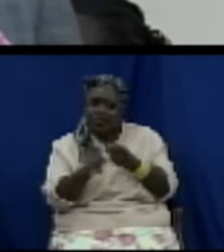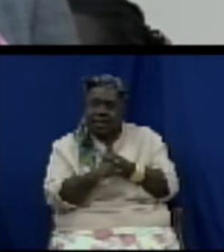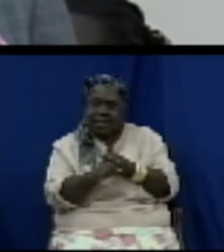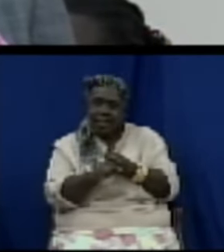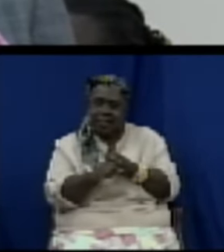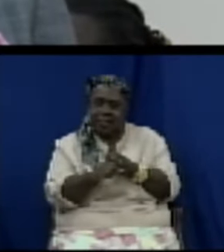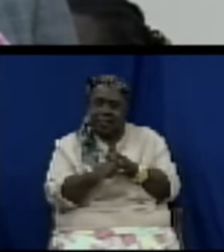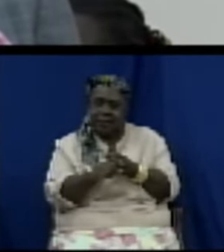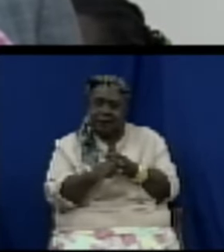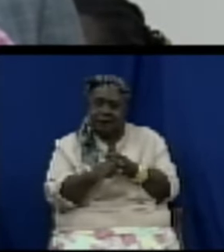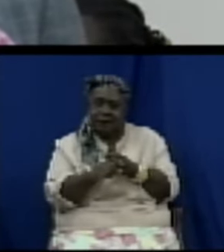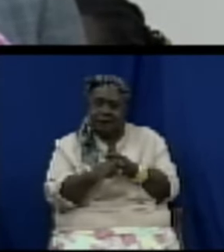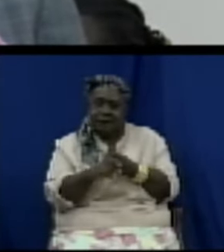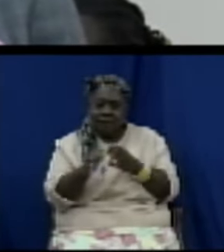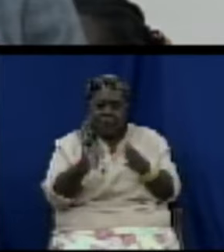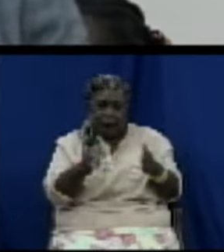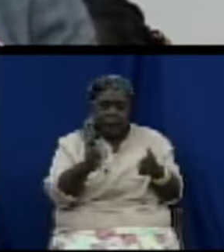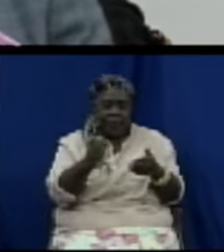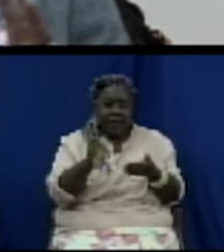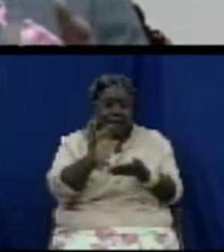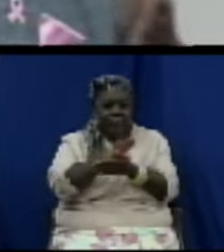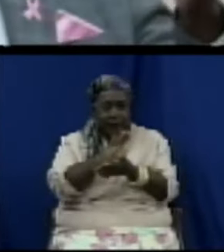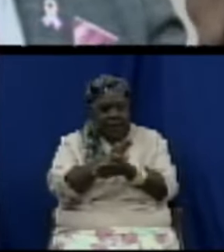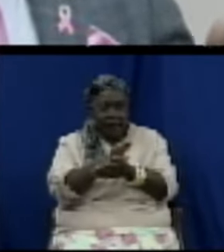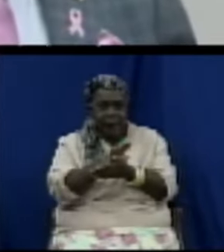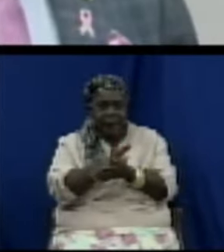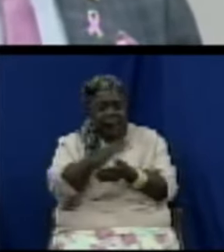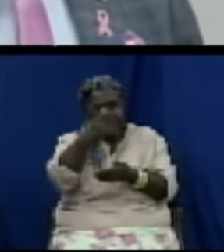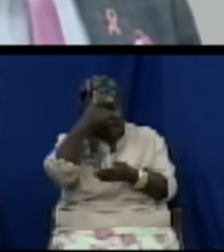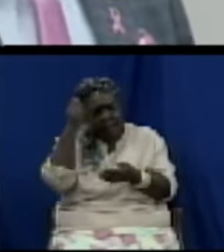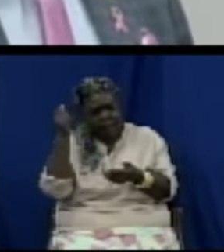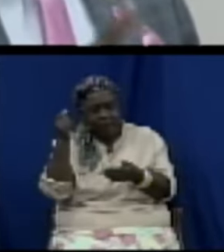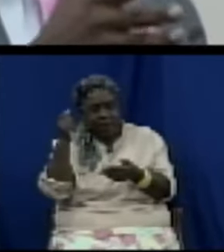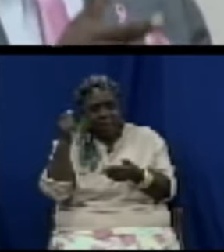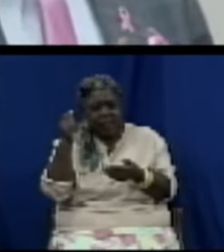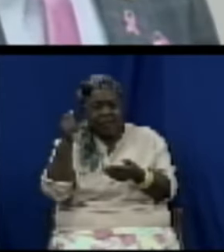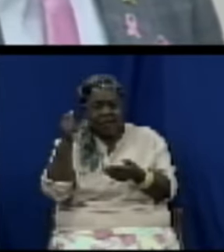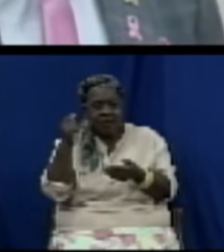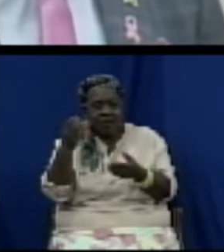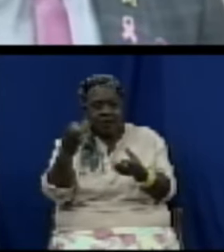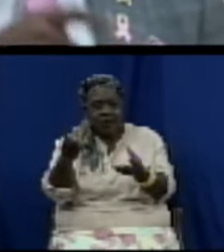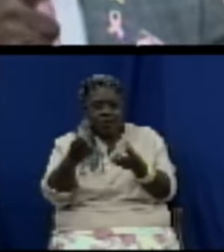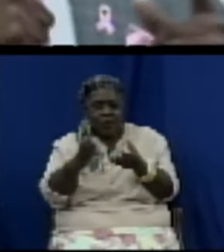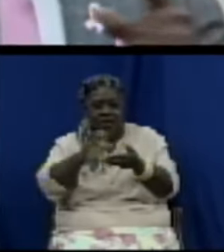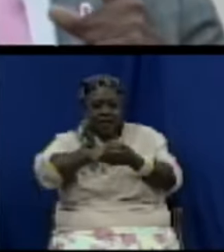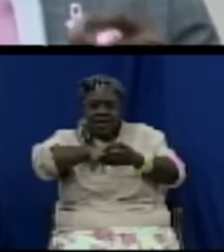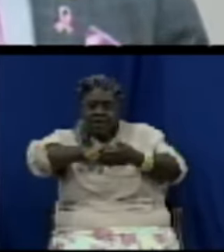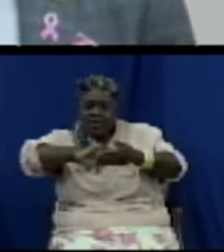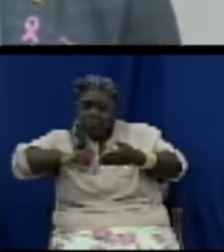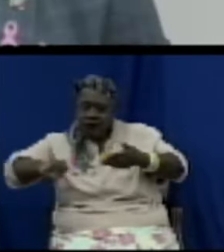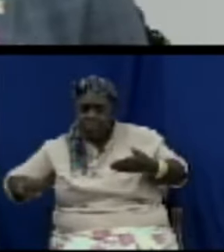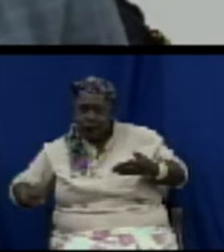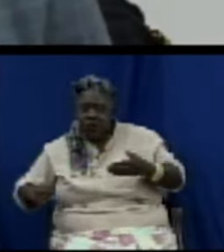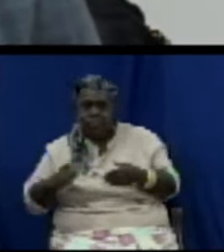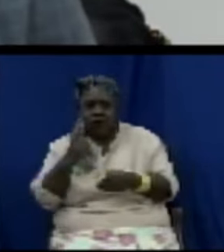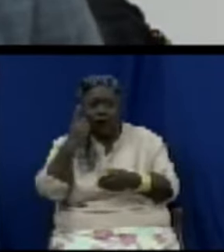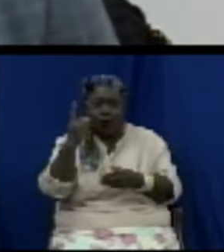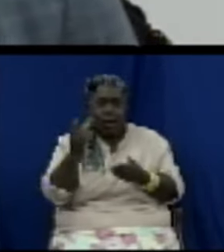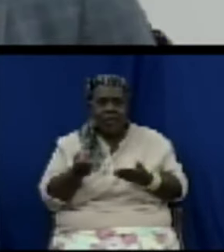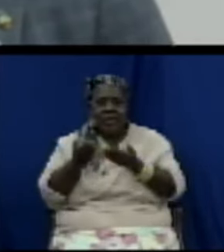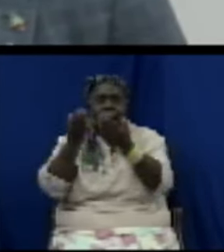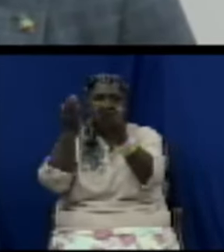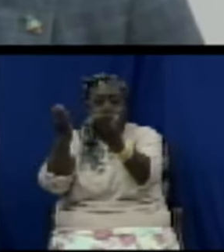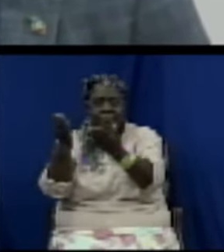we're going to do a broad consultation and bring a sweeping set of changes together so that it is balanced and all